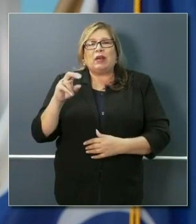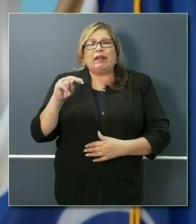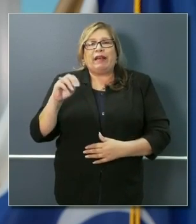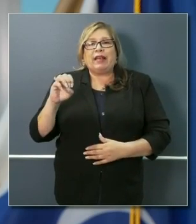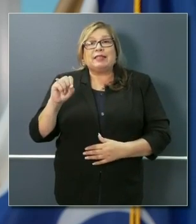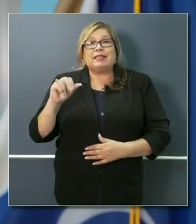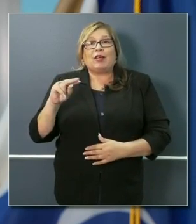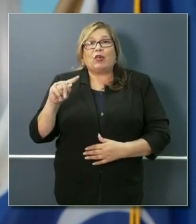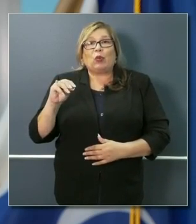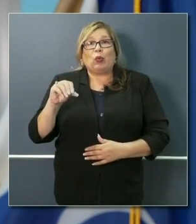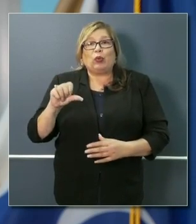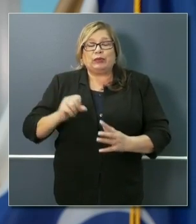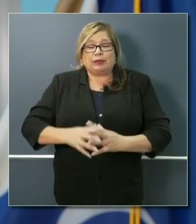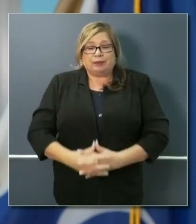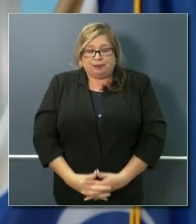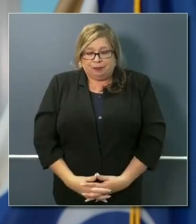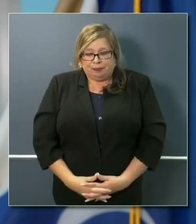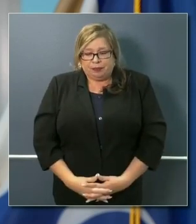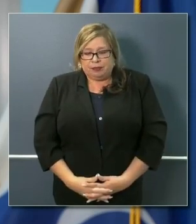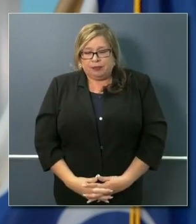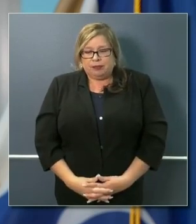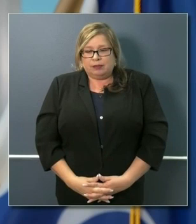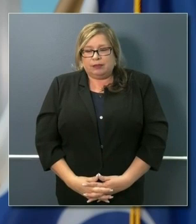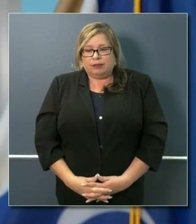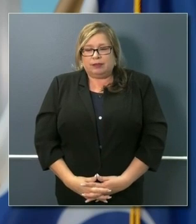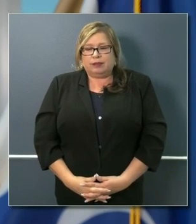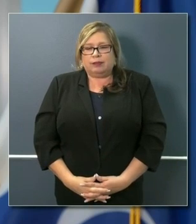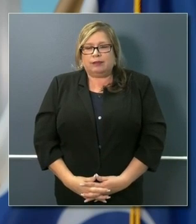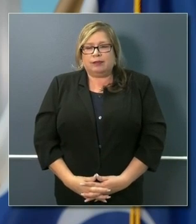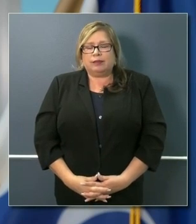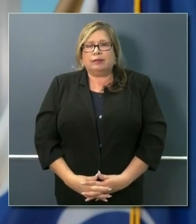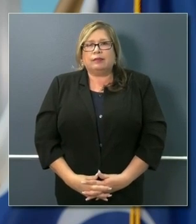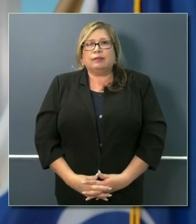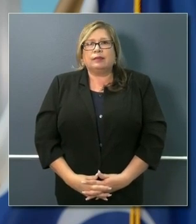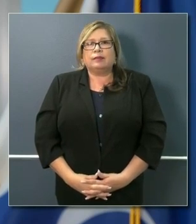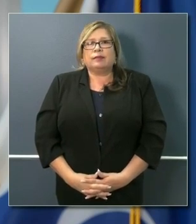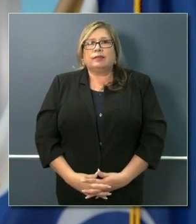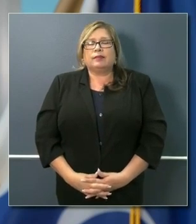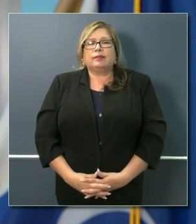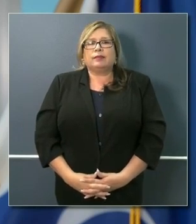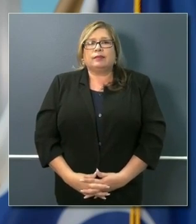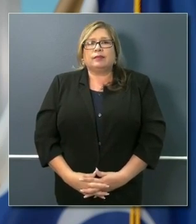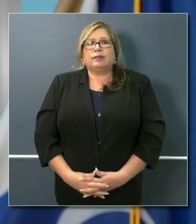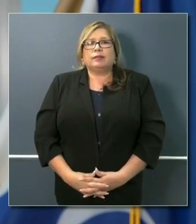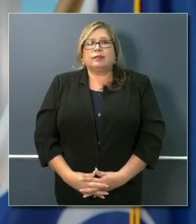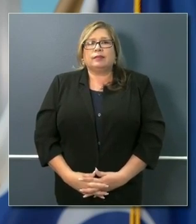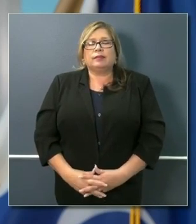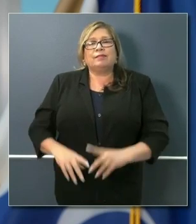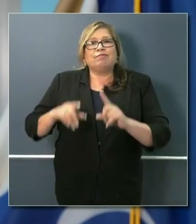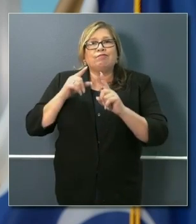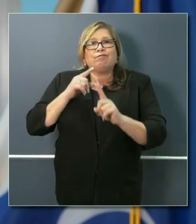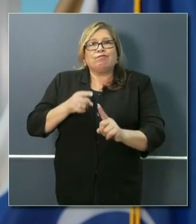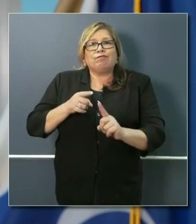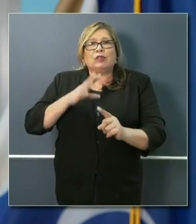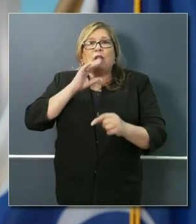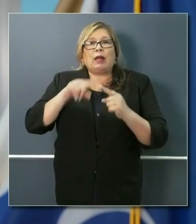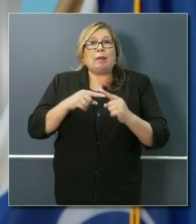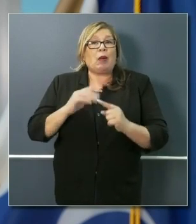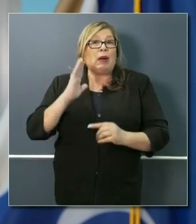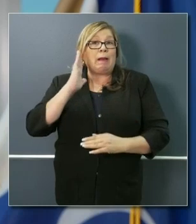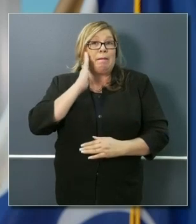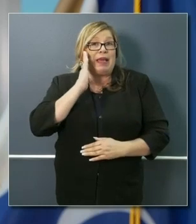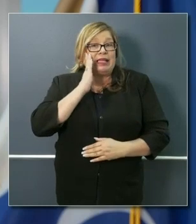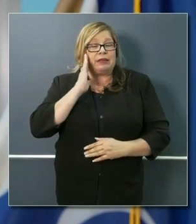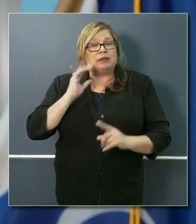Governor, questions specifically in regards to beds. When should we be seeing the beds arrive in Sleep Train Arena? Are